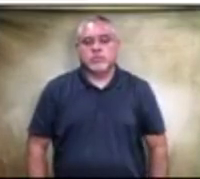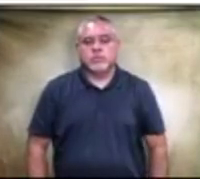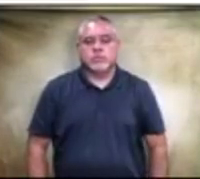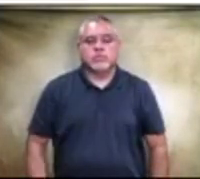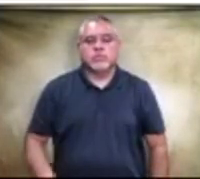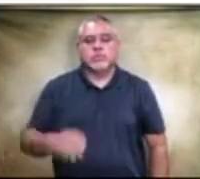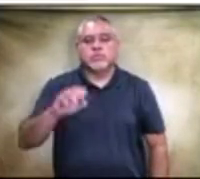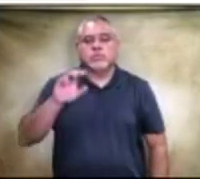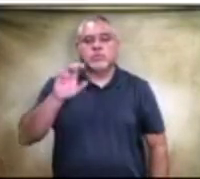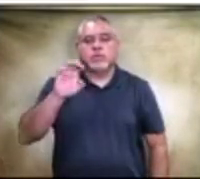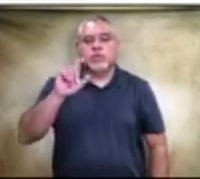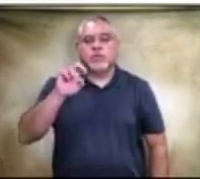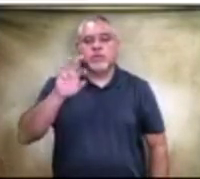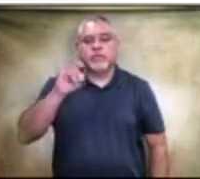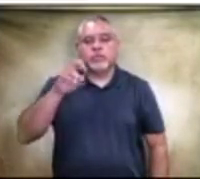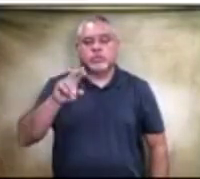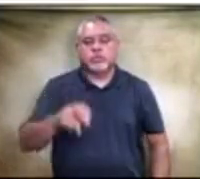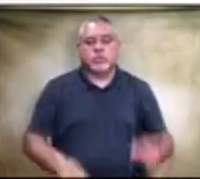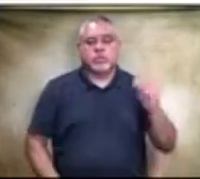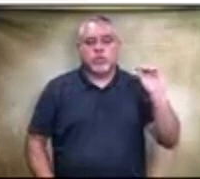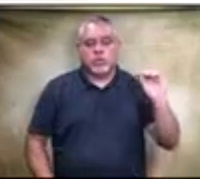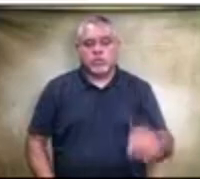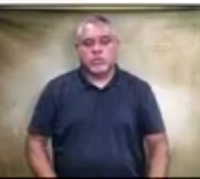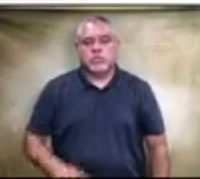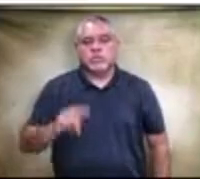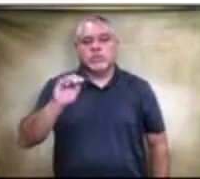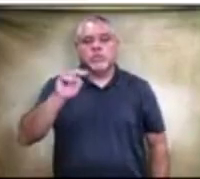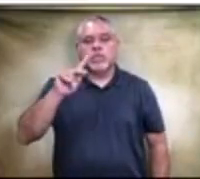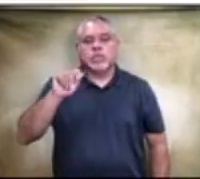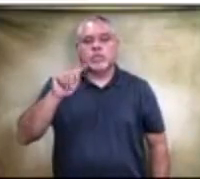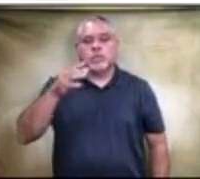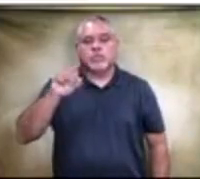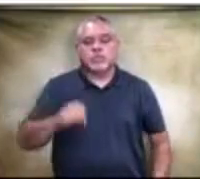Elmer Fisher? No. No. Tameka Thomas? No.